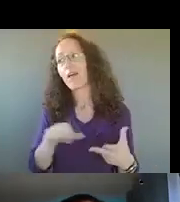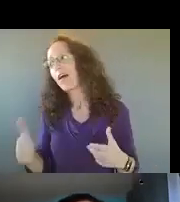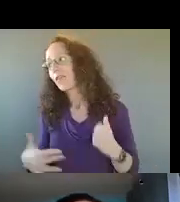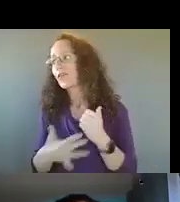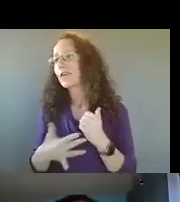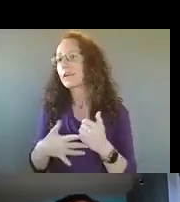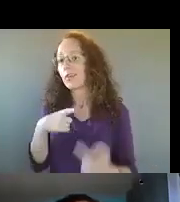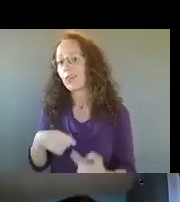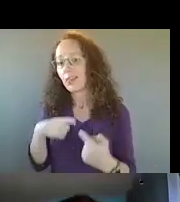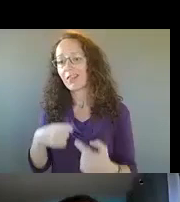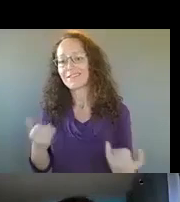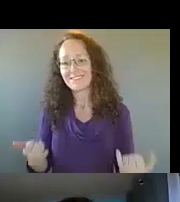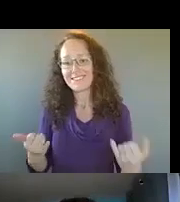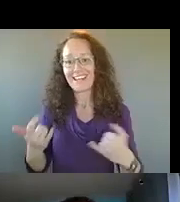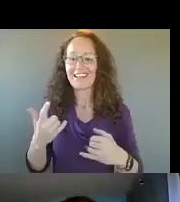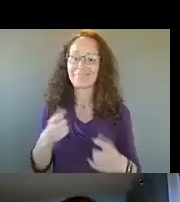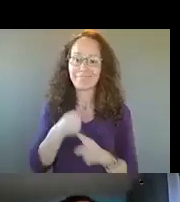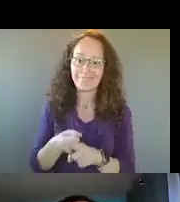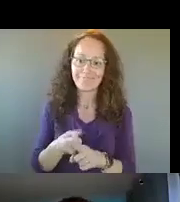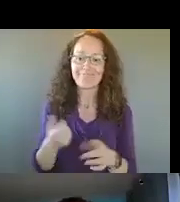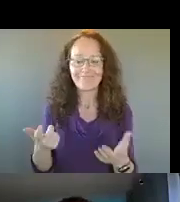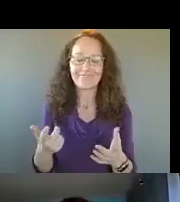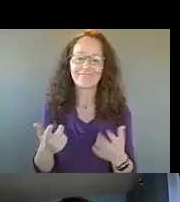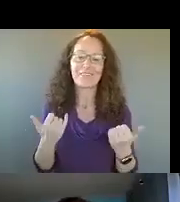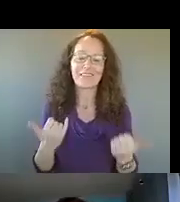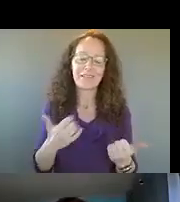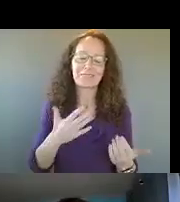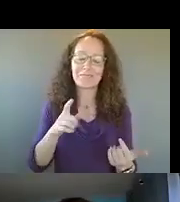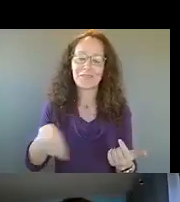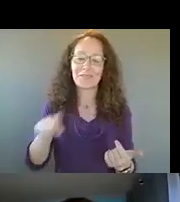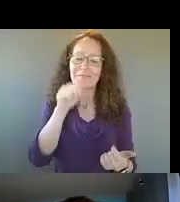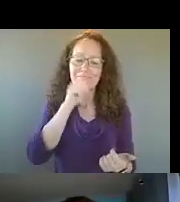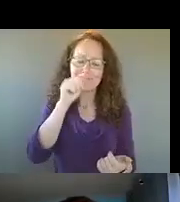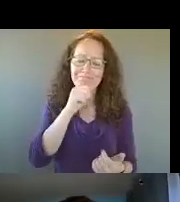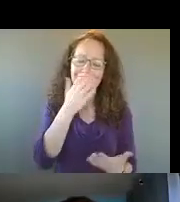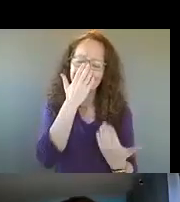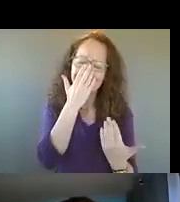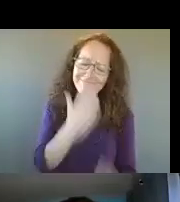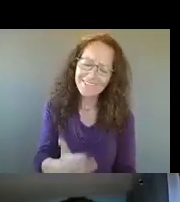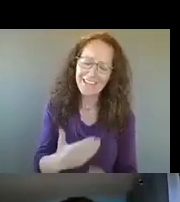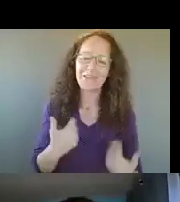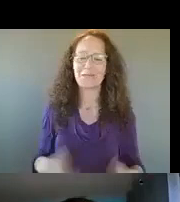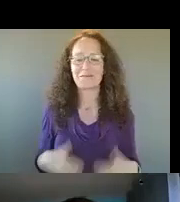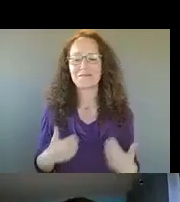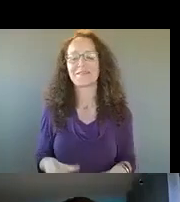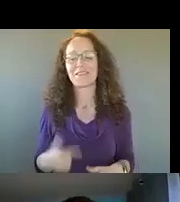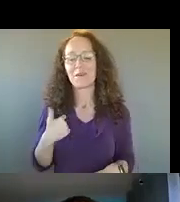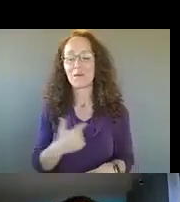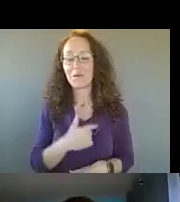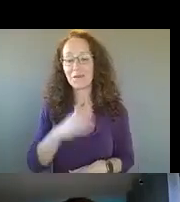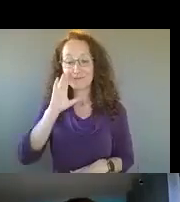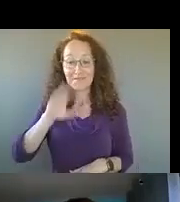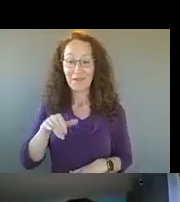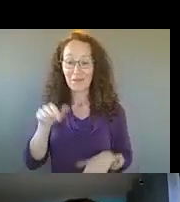you saw us having today to get started. So we appreciate your patience so very much. And we know that this is an